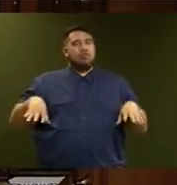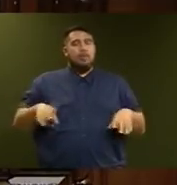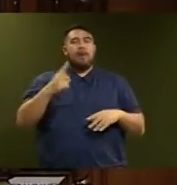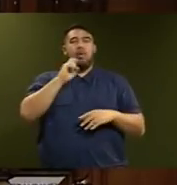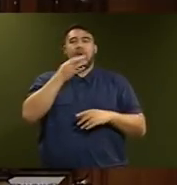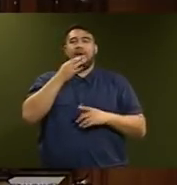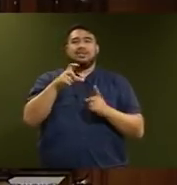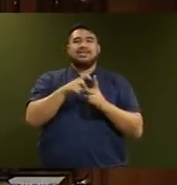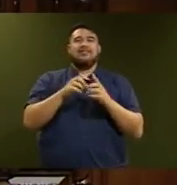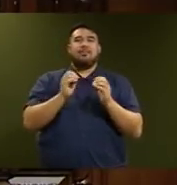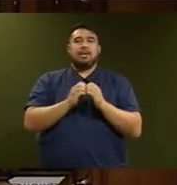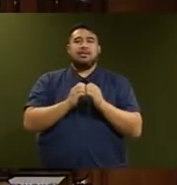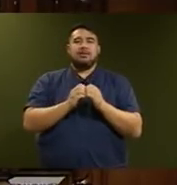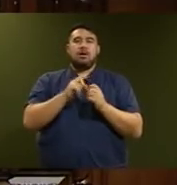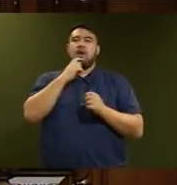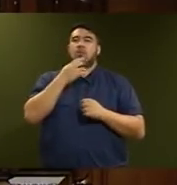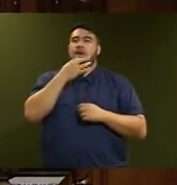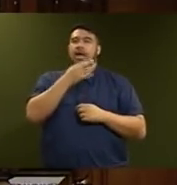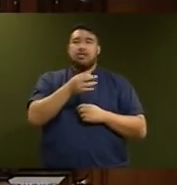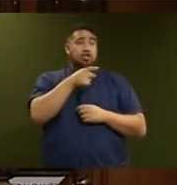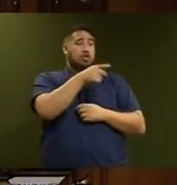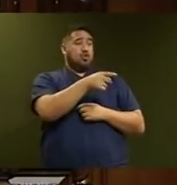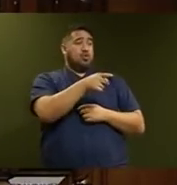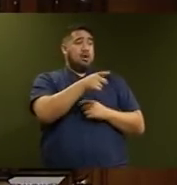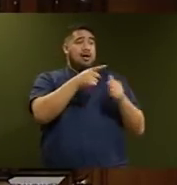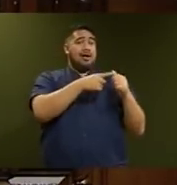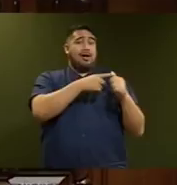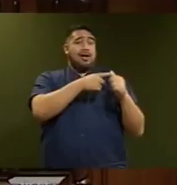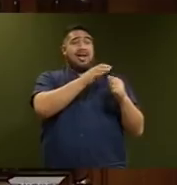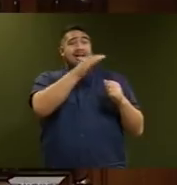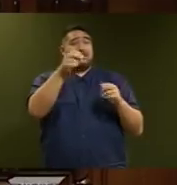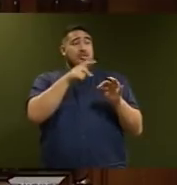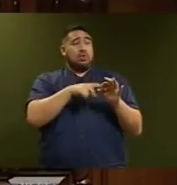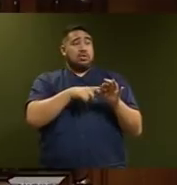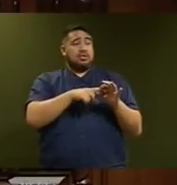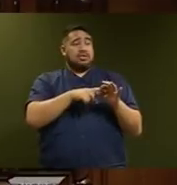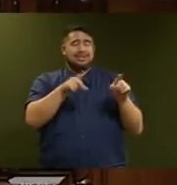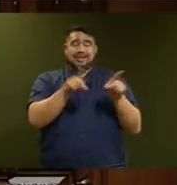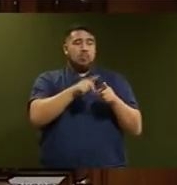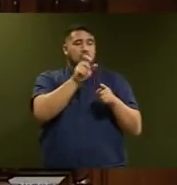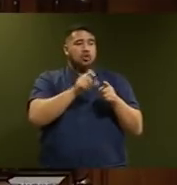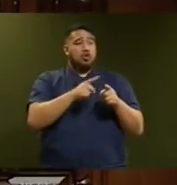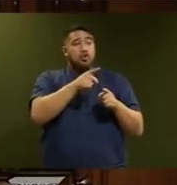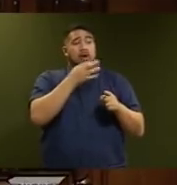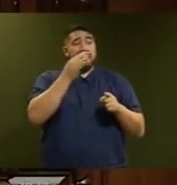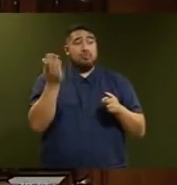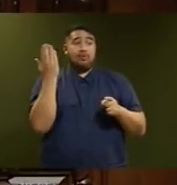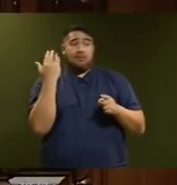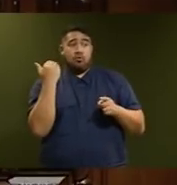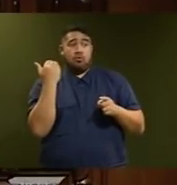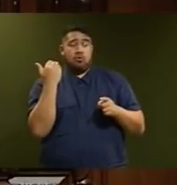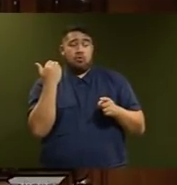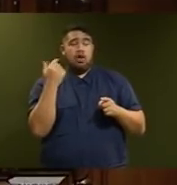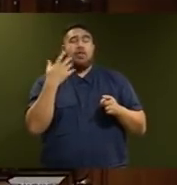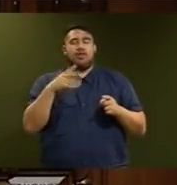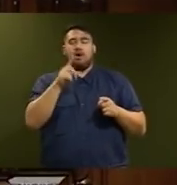Bennett to ask the question exactly as he did ask it and it gives me the opportunity to review my